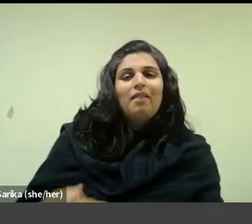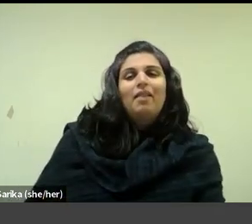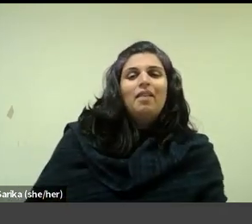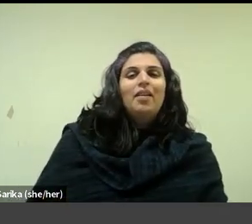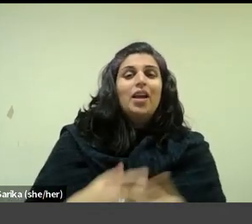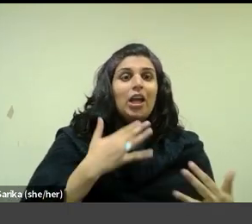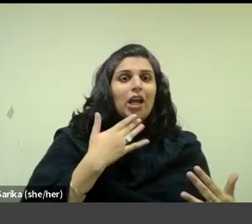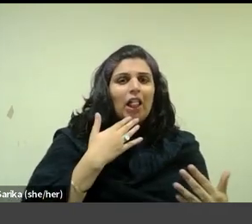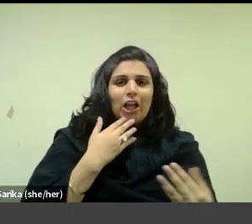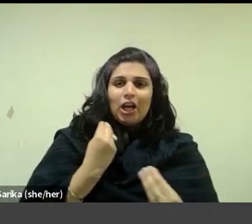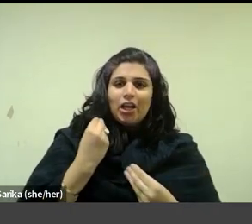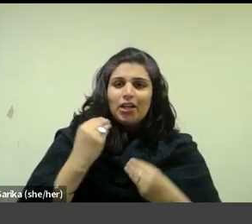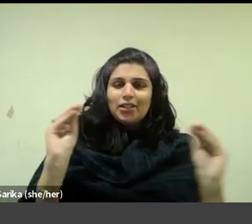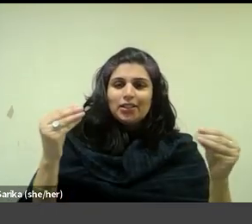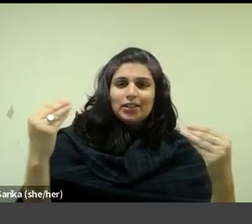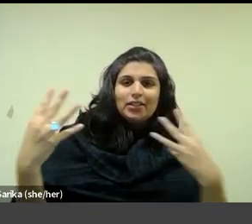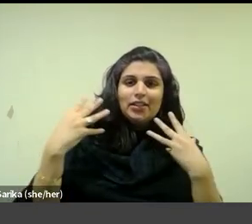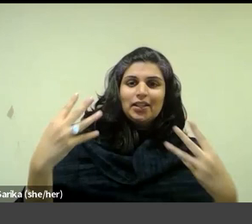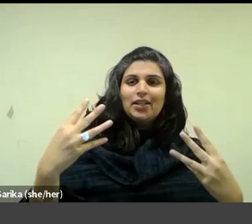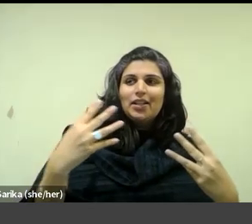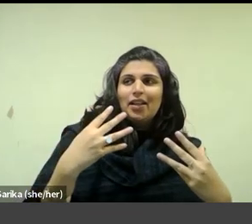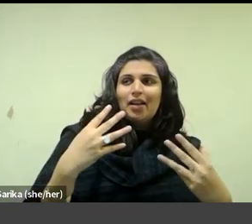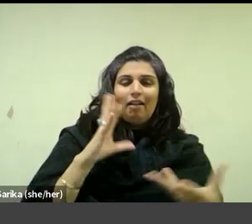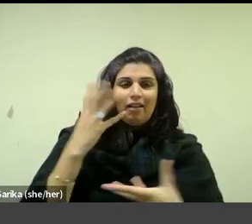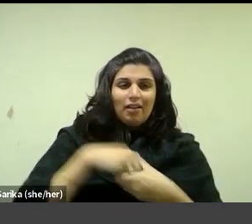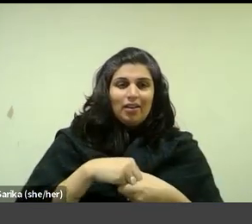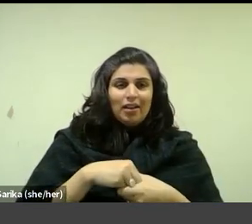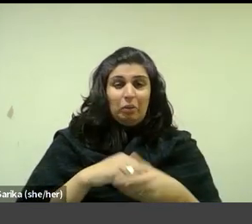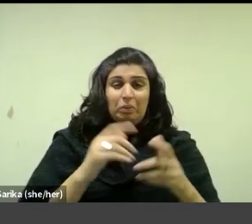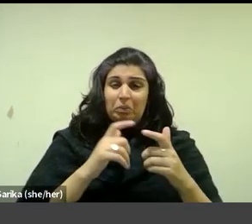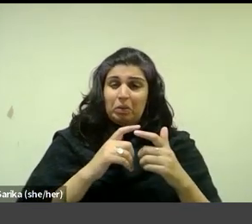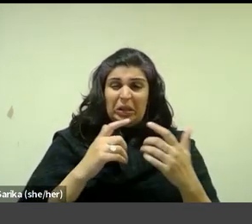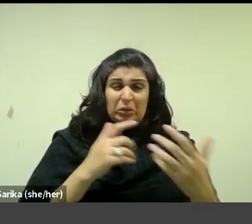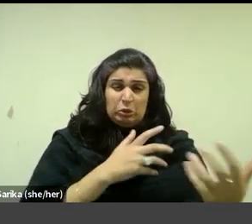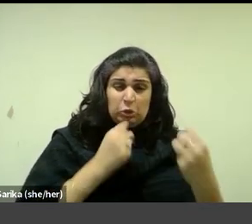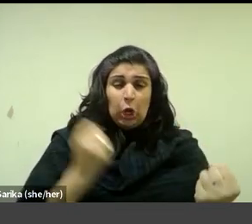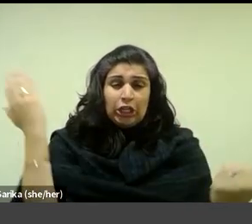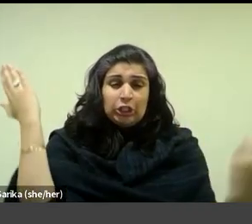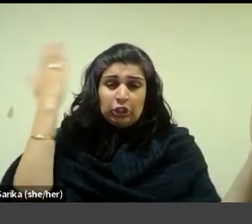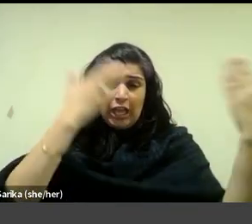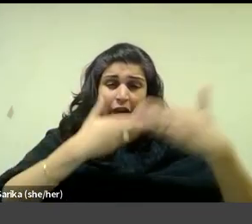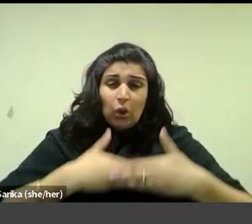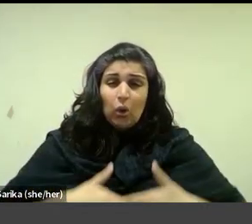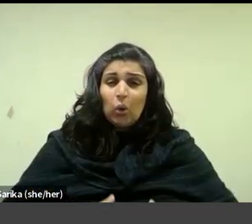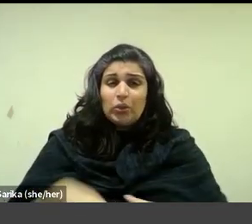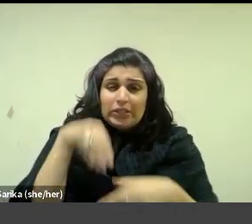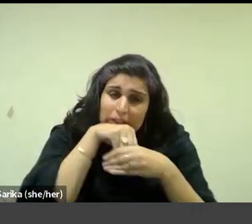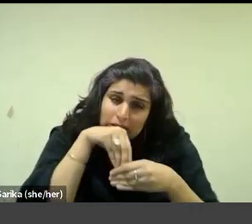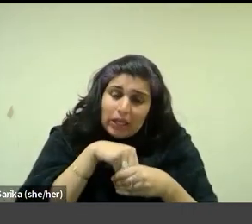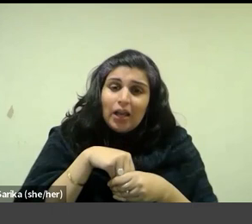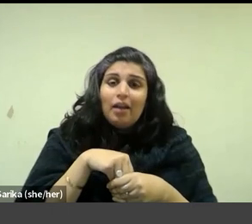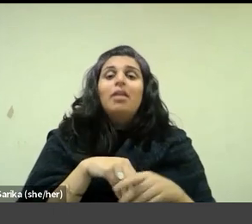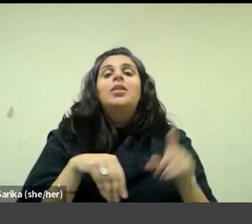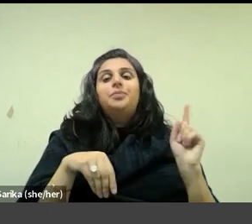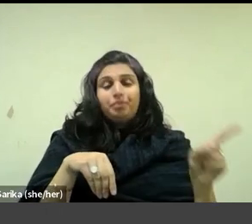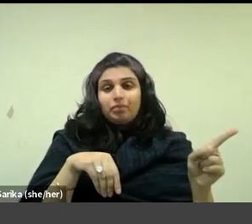of colour, a magical start of light in heavily shadowed interiors, end quote. Thus, Geffroy